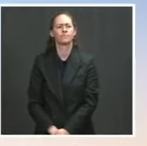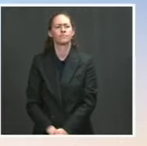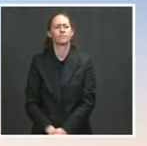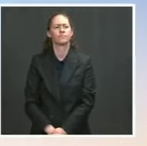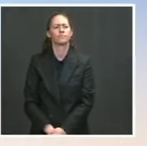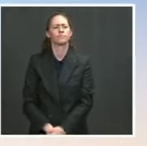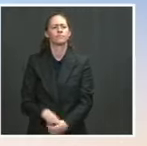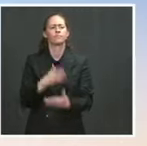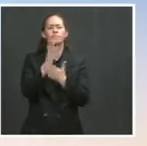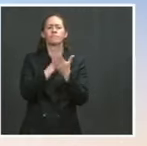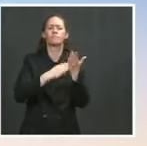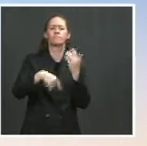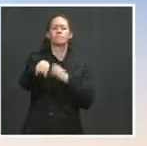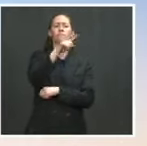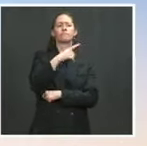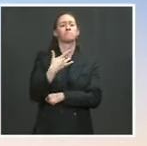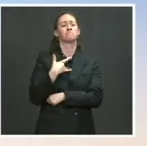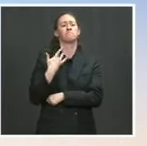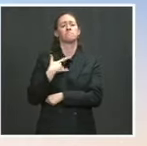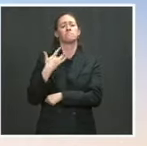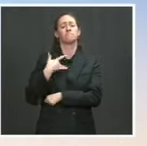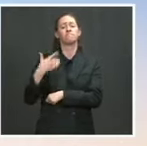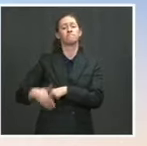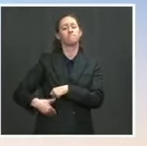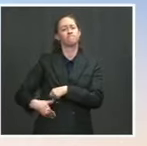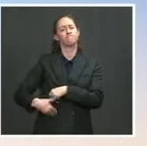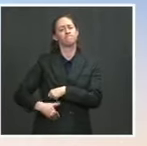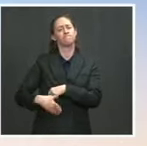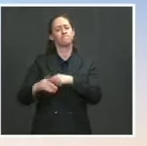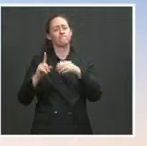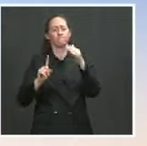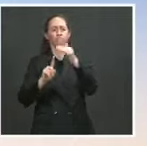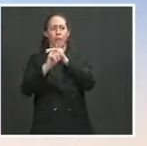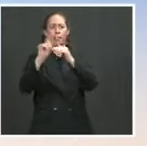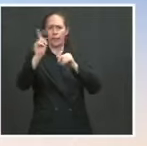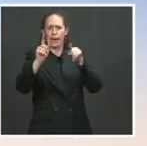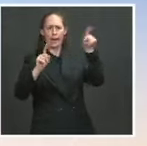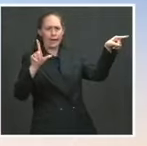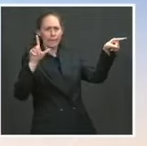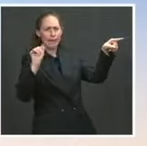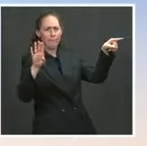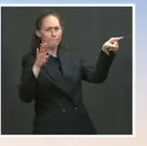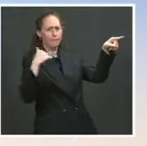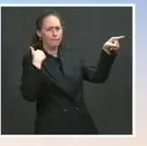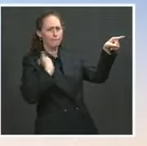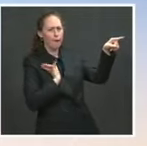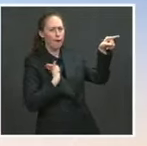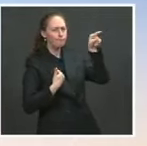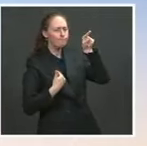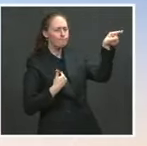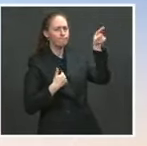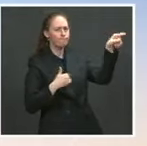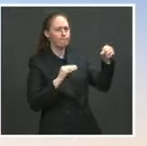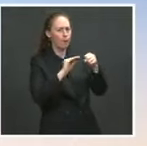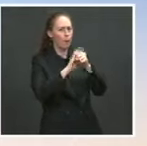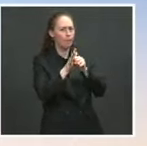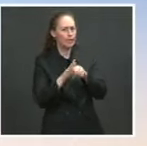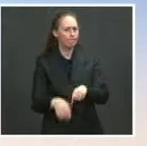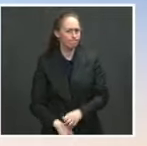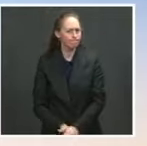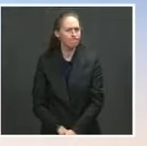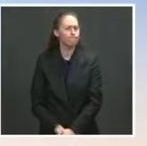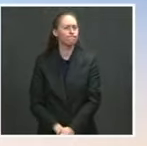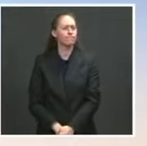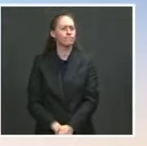originate in a lab? Well, I think first I would caution you against disproving a negative there, which is never the responsible